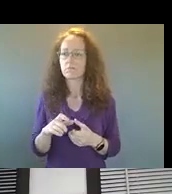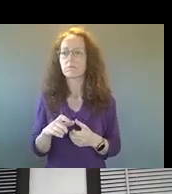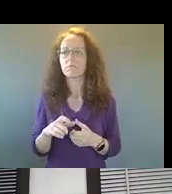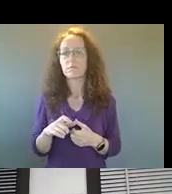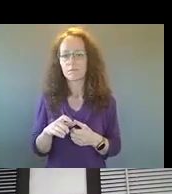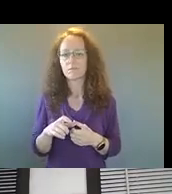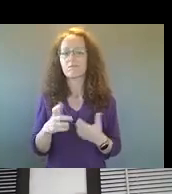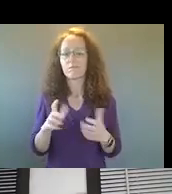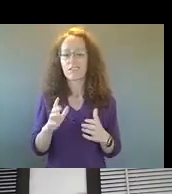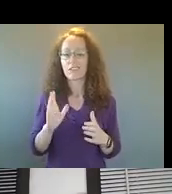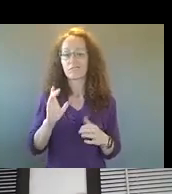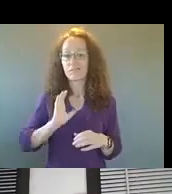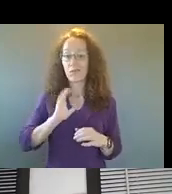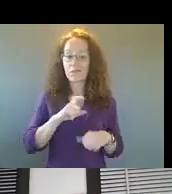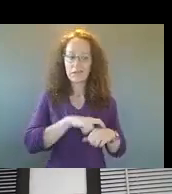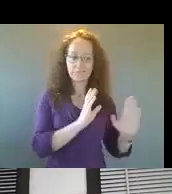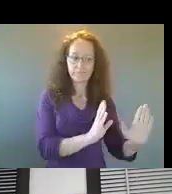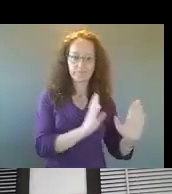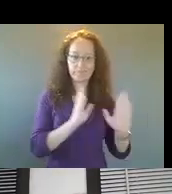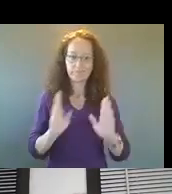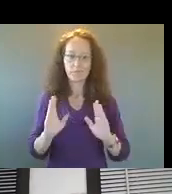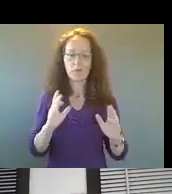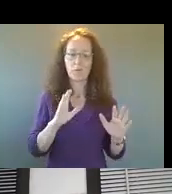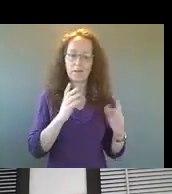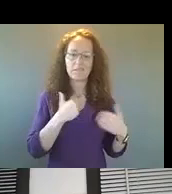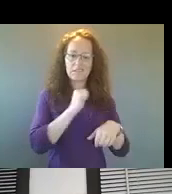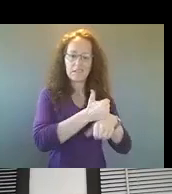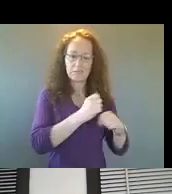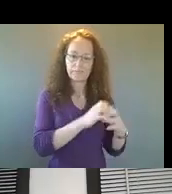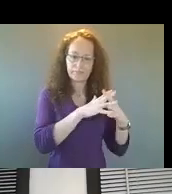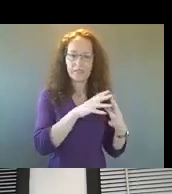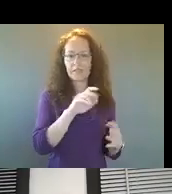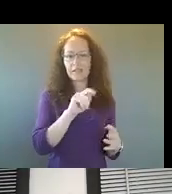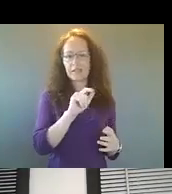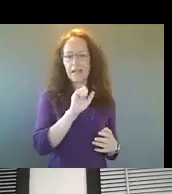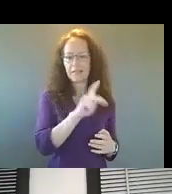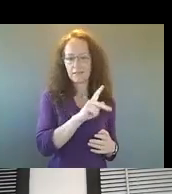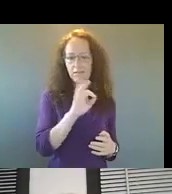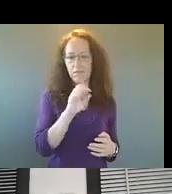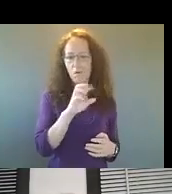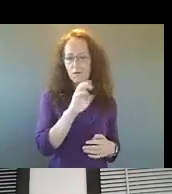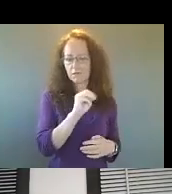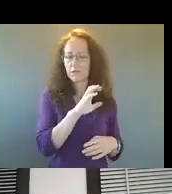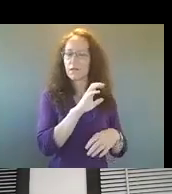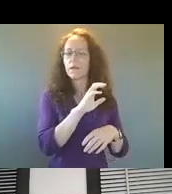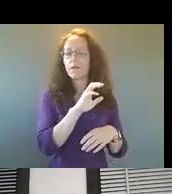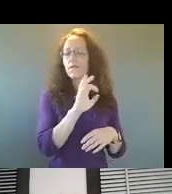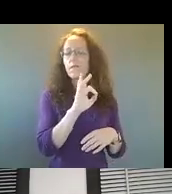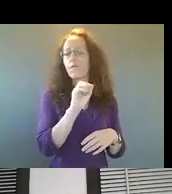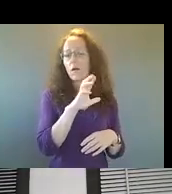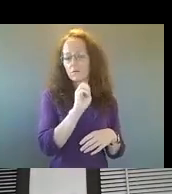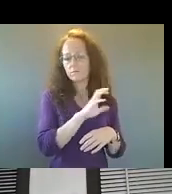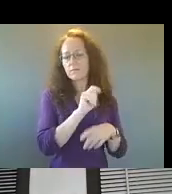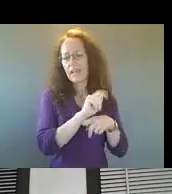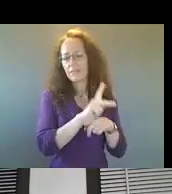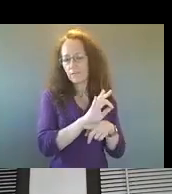timeframes where we use task force, uh, we use Hennepa County or state patrol, other resources to assist us, um, uh, in, in addressing